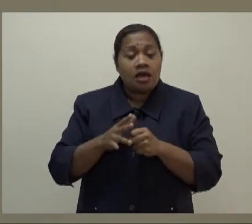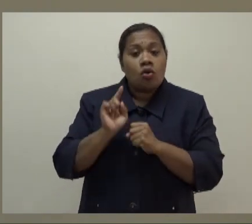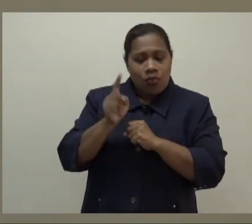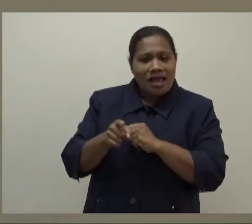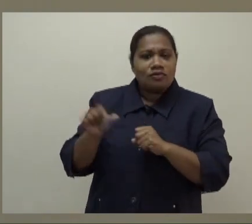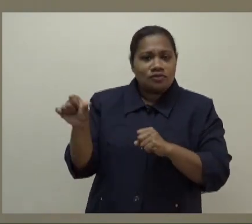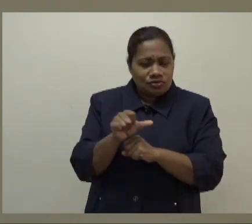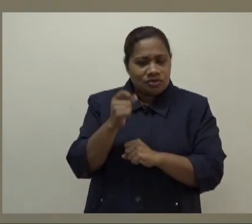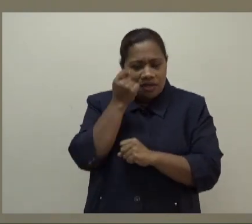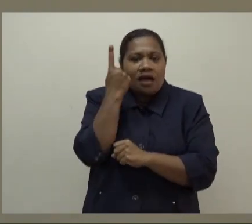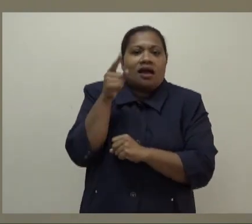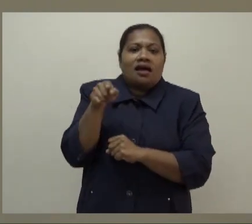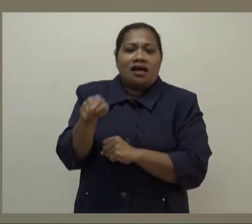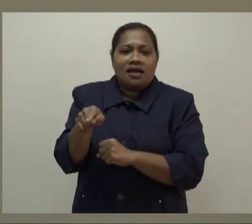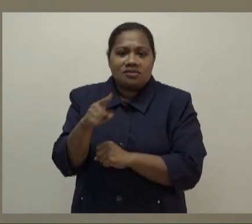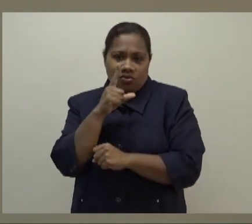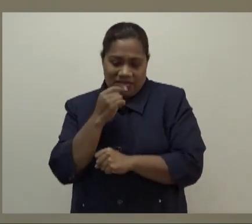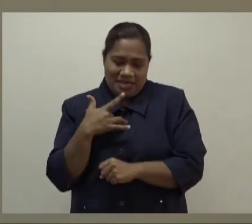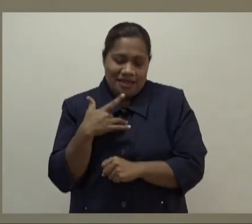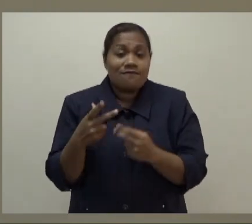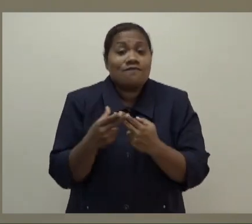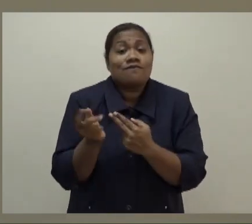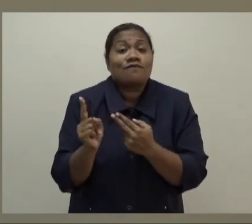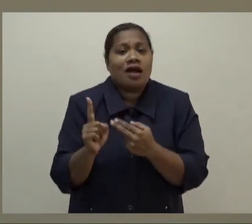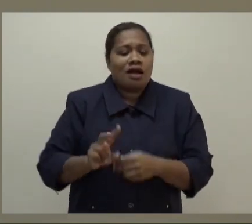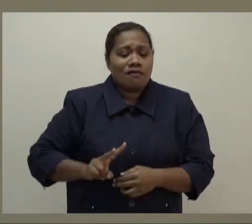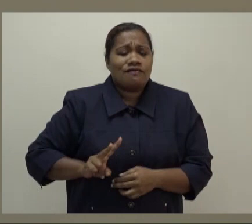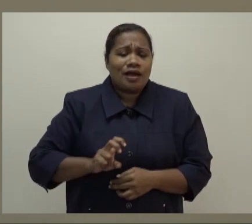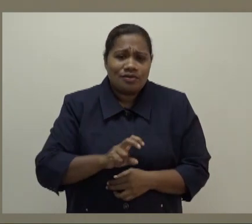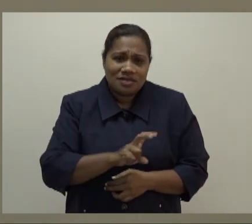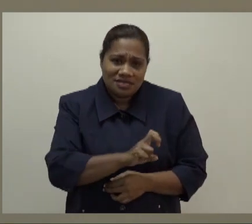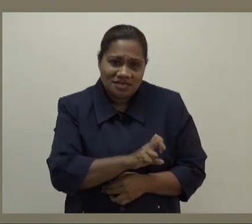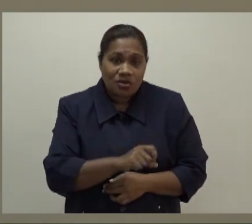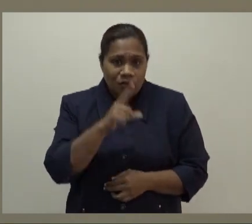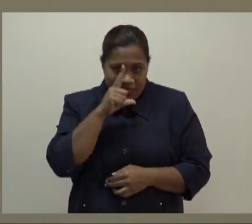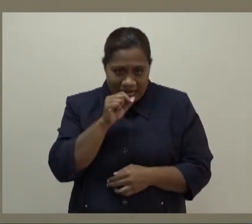be able to live with the virus, that we are able to balance the big three,